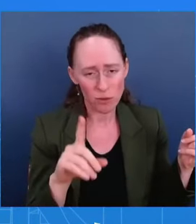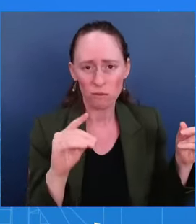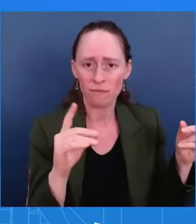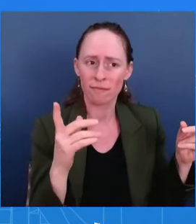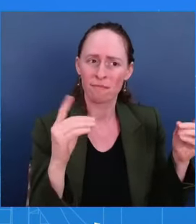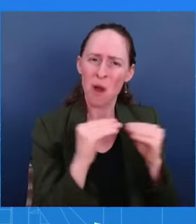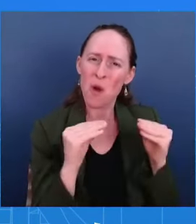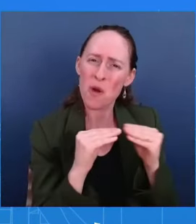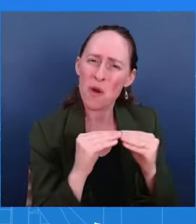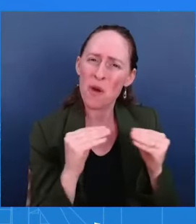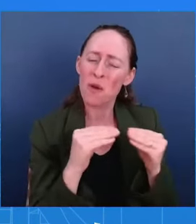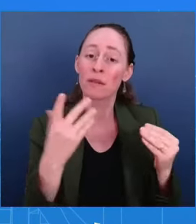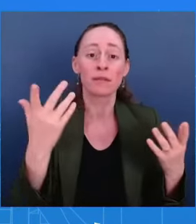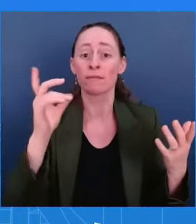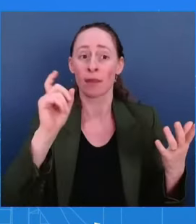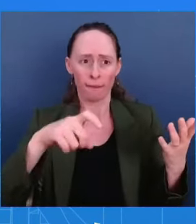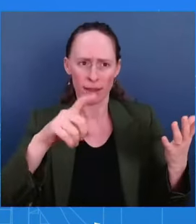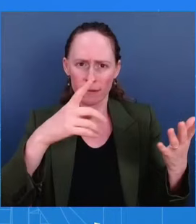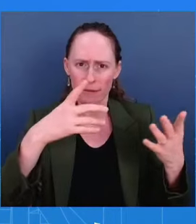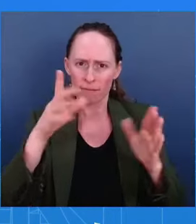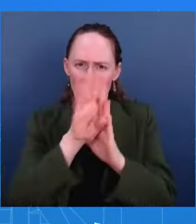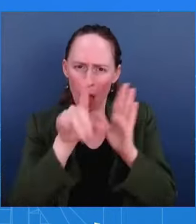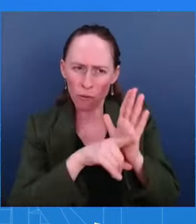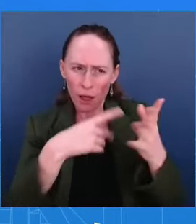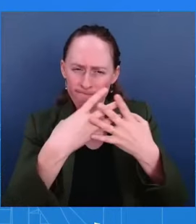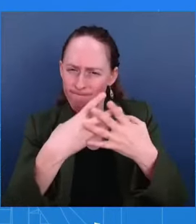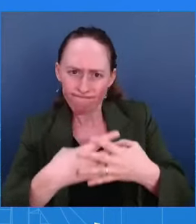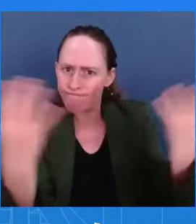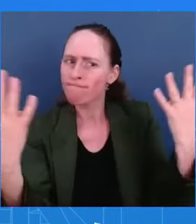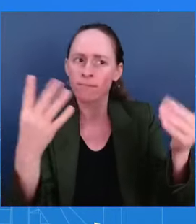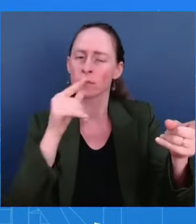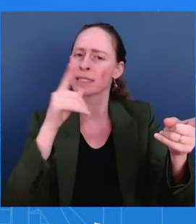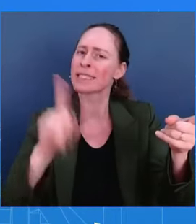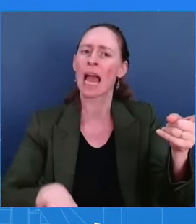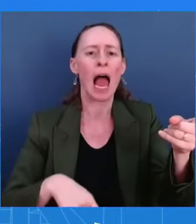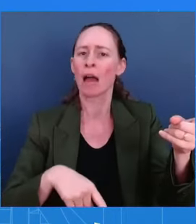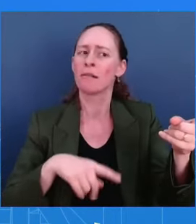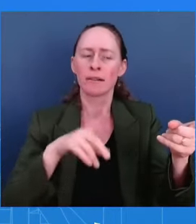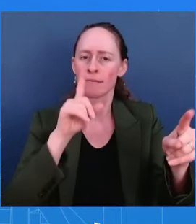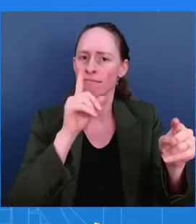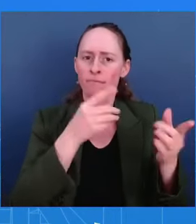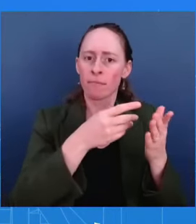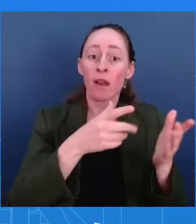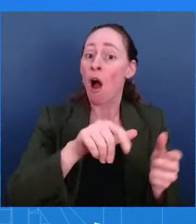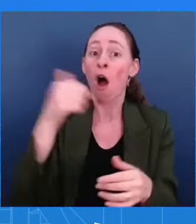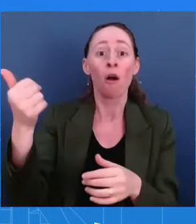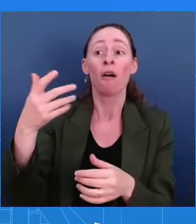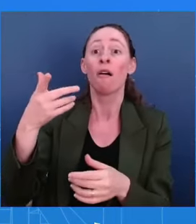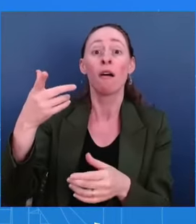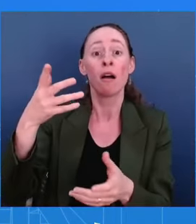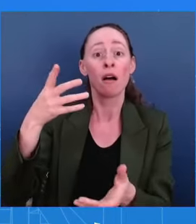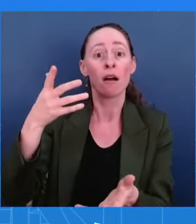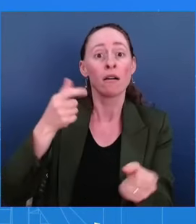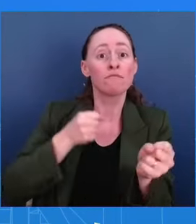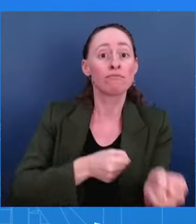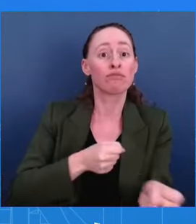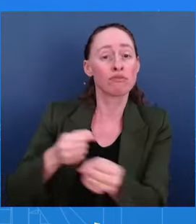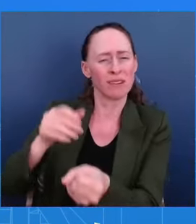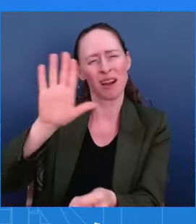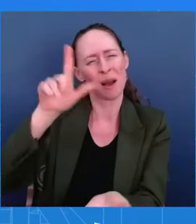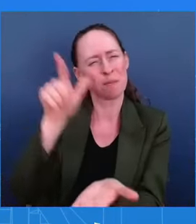to ban assault weapons and high-capacity magazines, require safe storage of firearms,